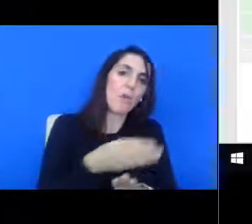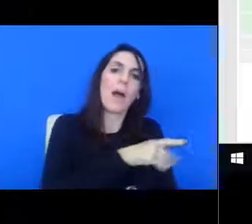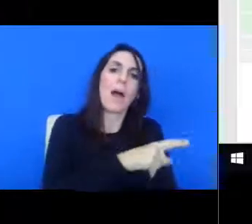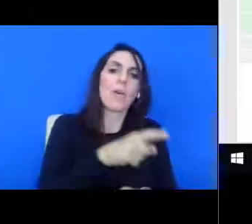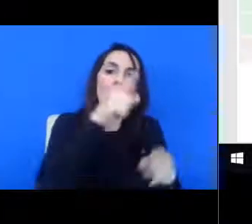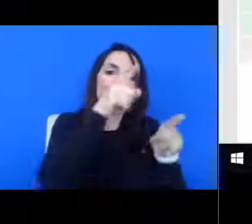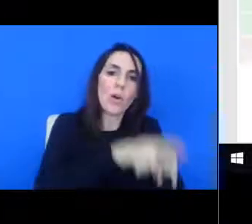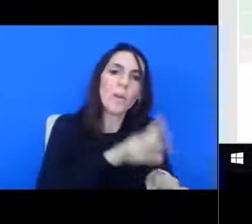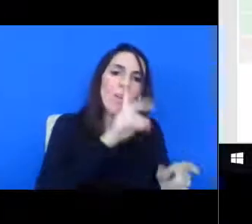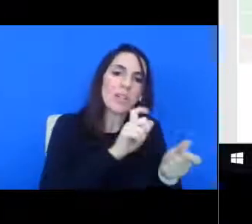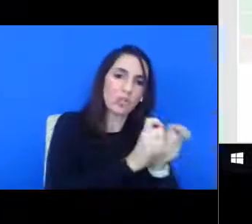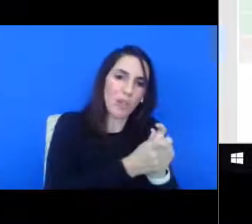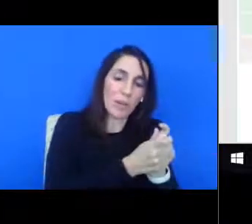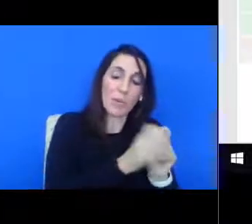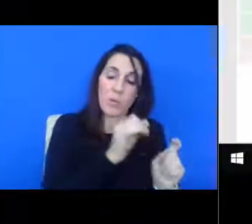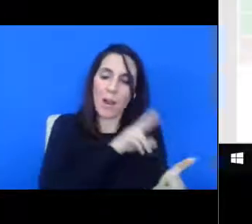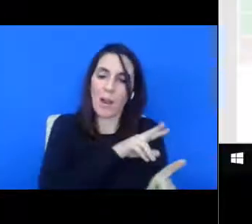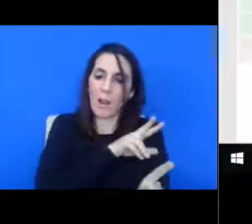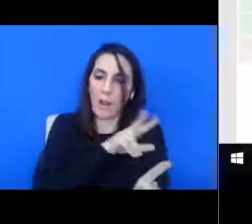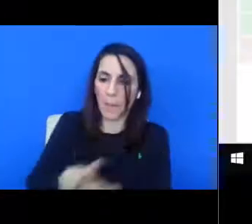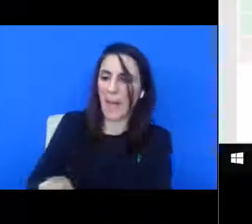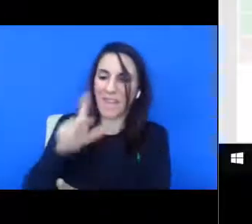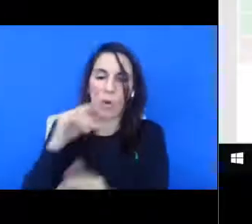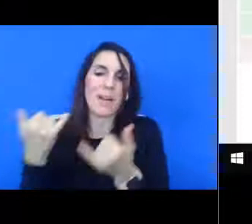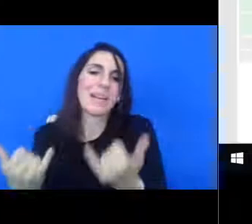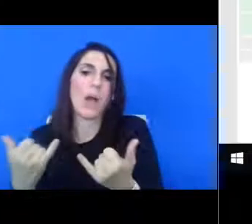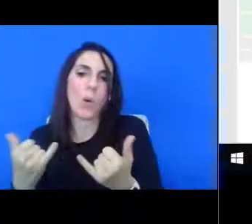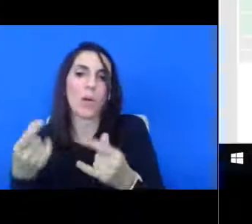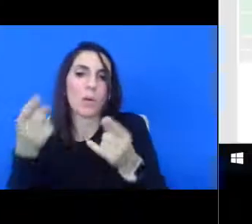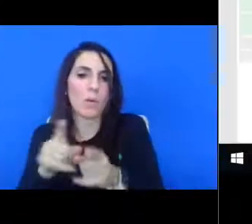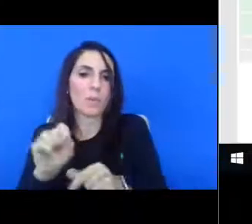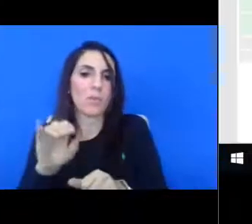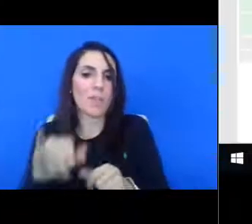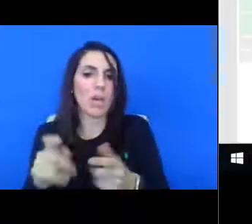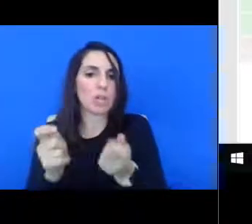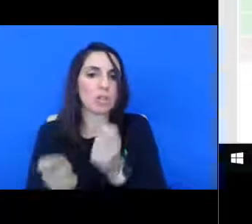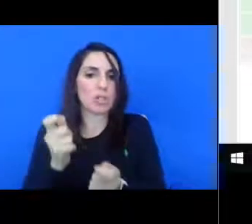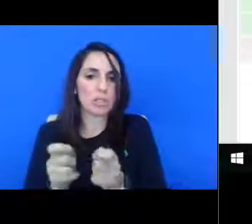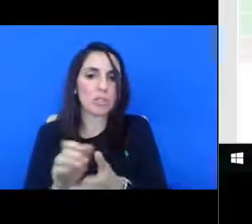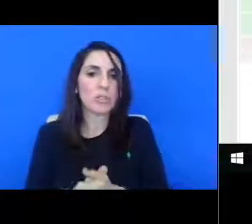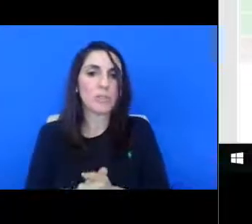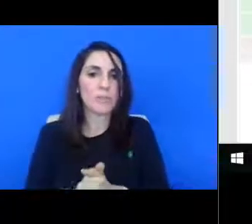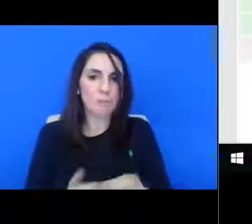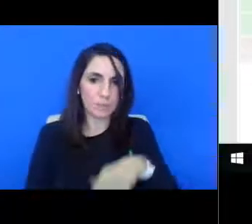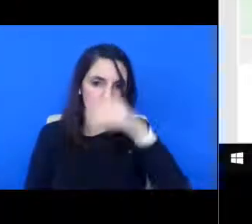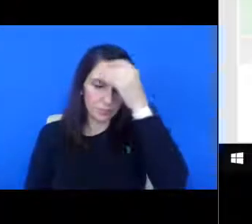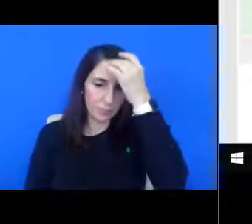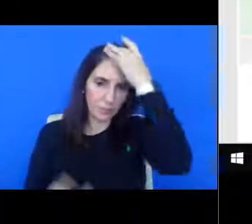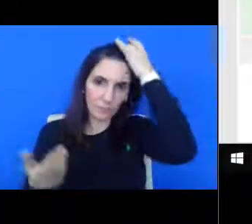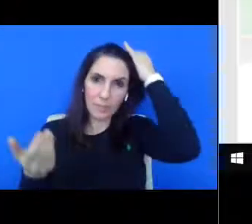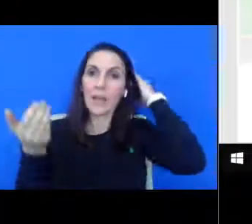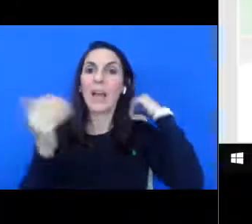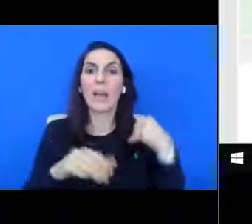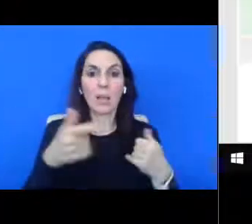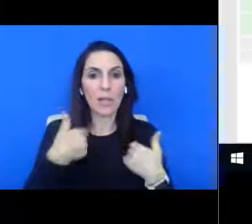amended, then those changes will also be effective in this agreement. Um, so that changes in a whereas clause at the beginning. Um, again, there was the change